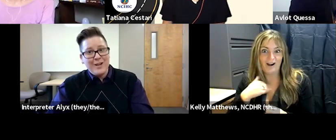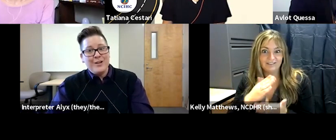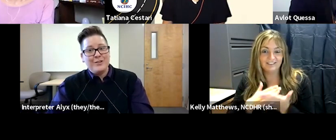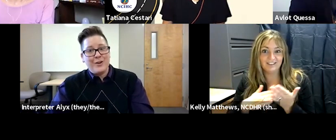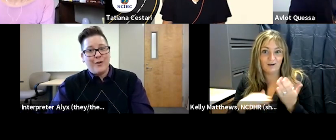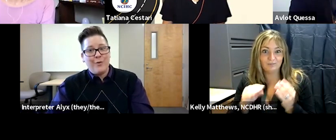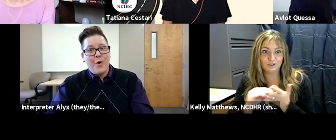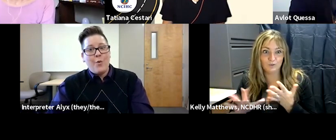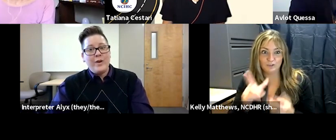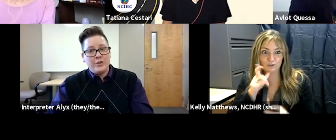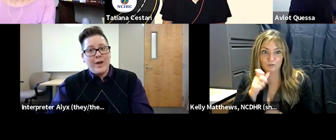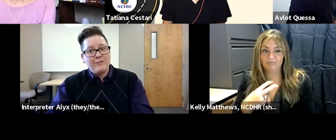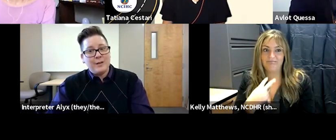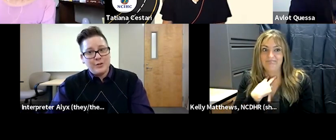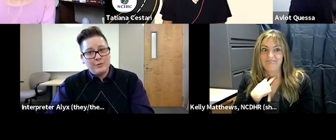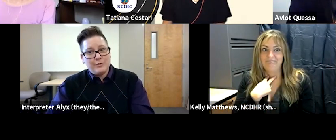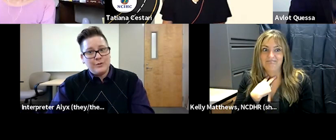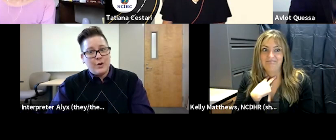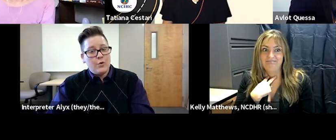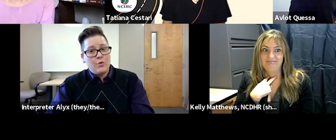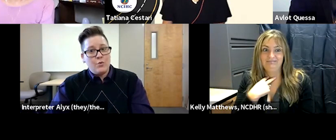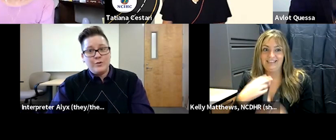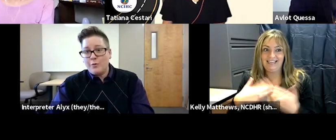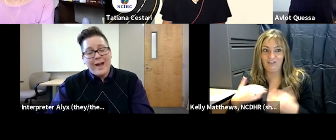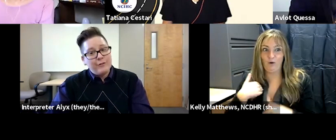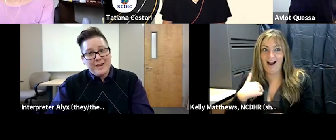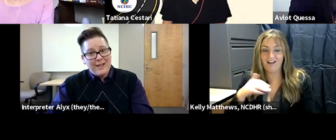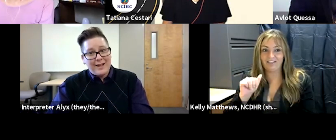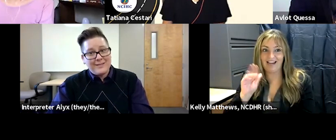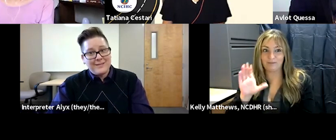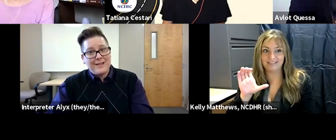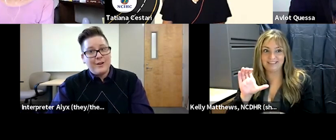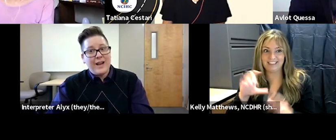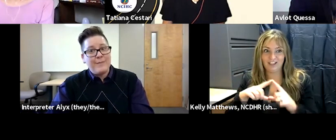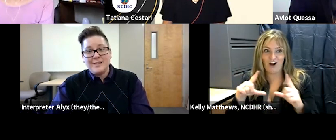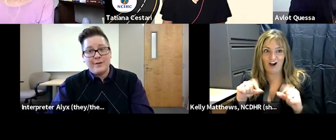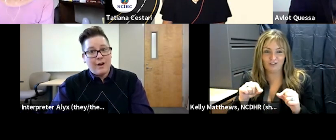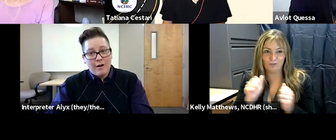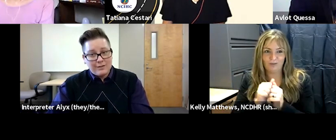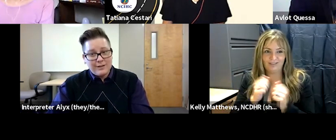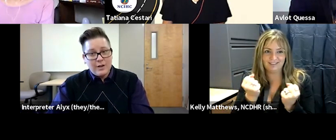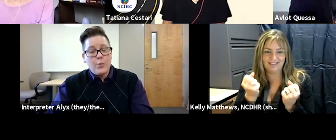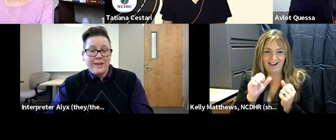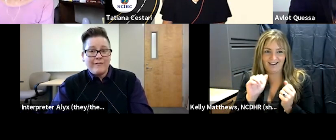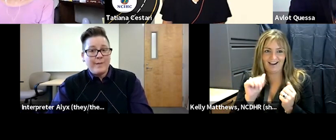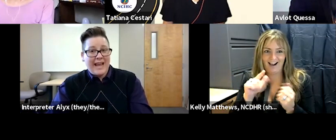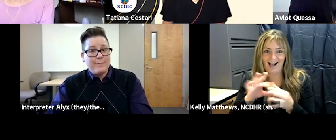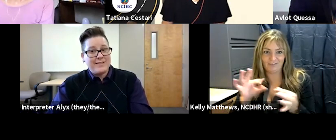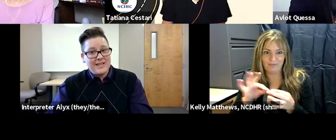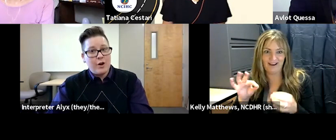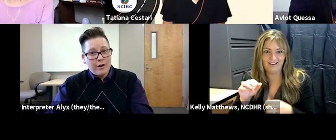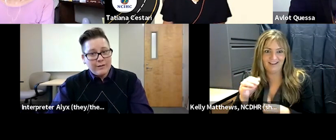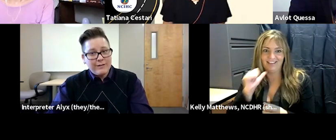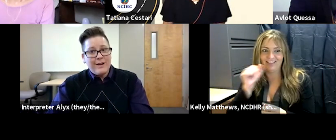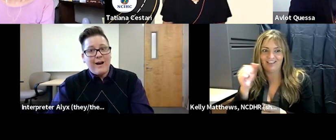so we do have some students who don't ever realize that their name has been called we give them an